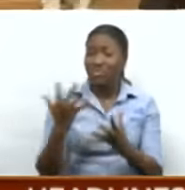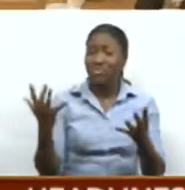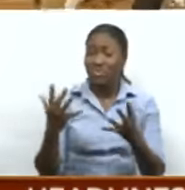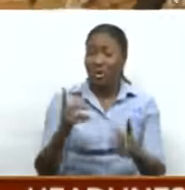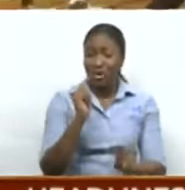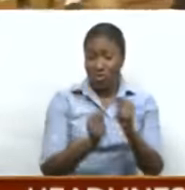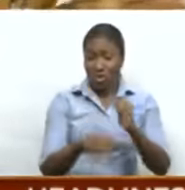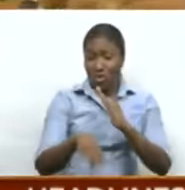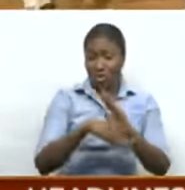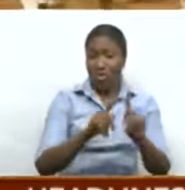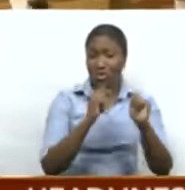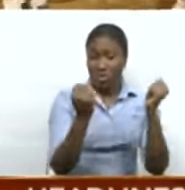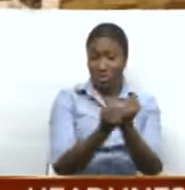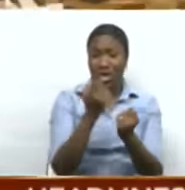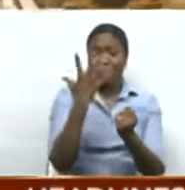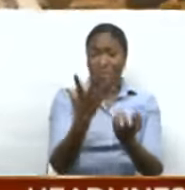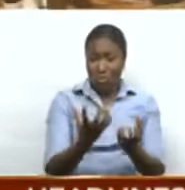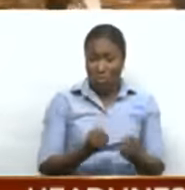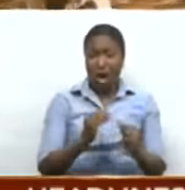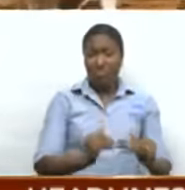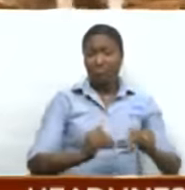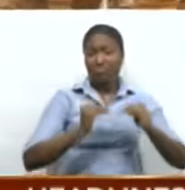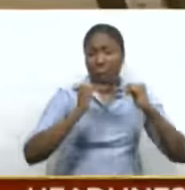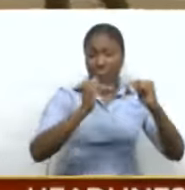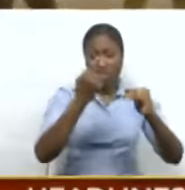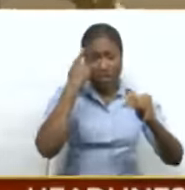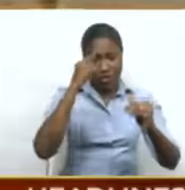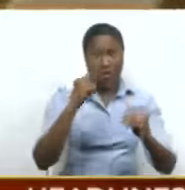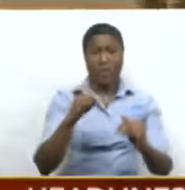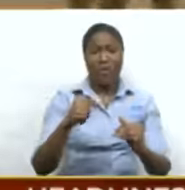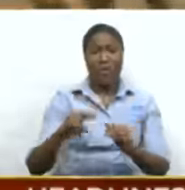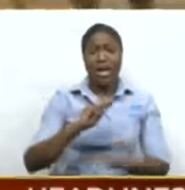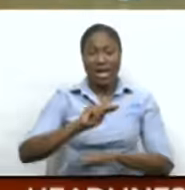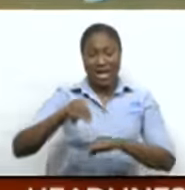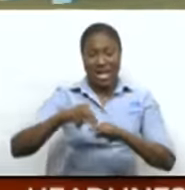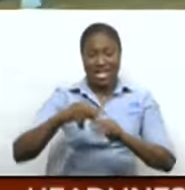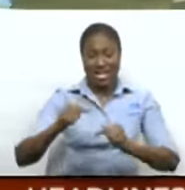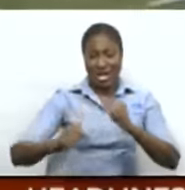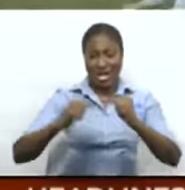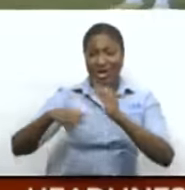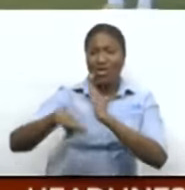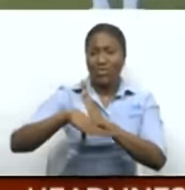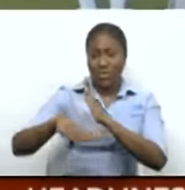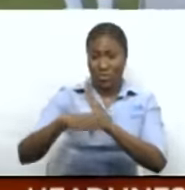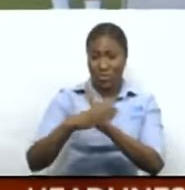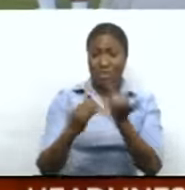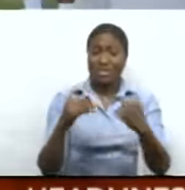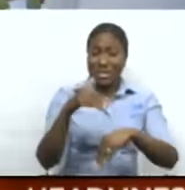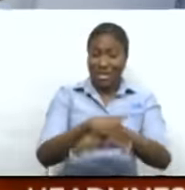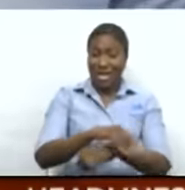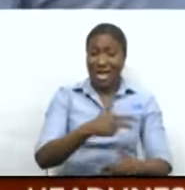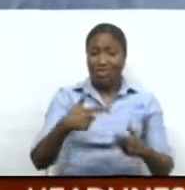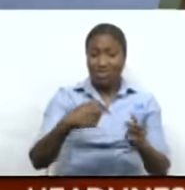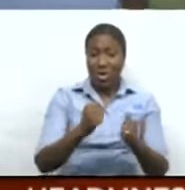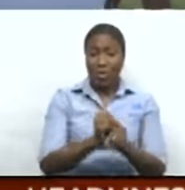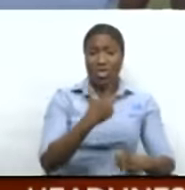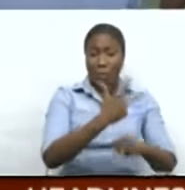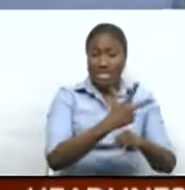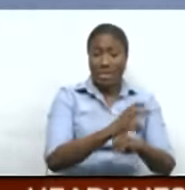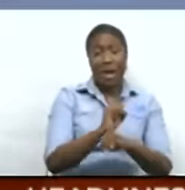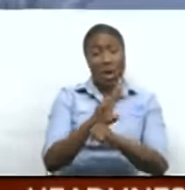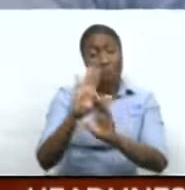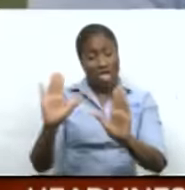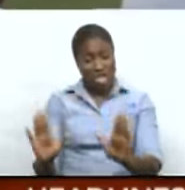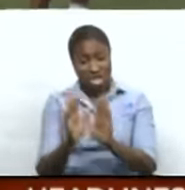the Soka Warriors aim to show up a place in the next round of ConfiCast's Nations League, if not by tonight against Guatemala, by Sunday